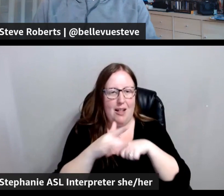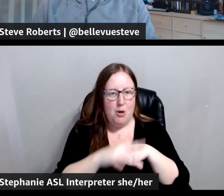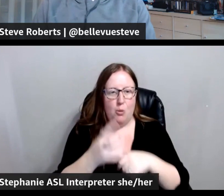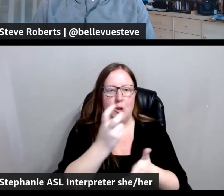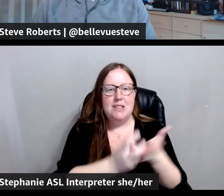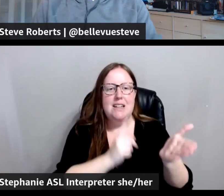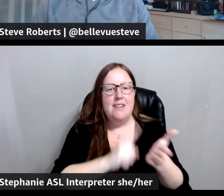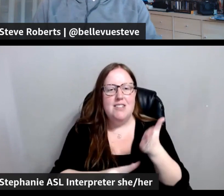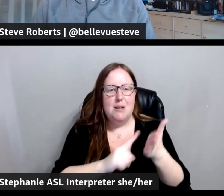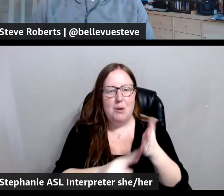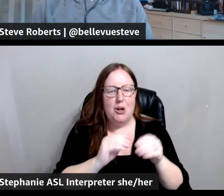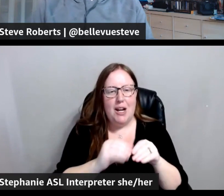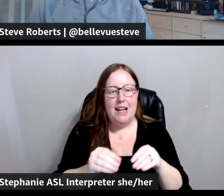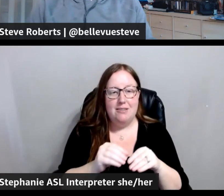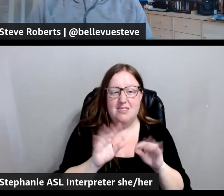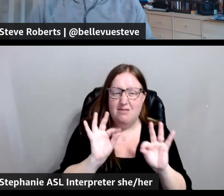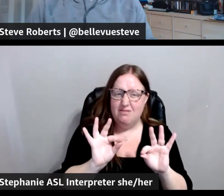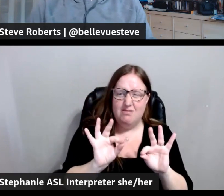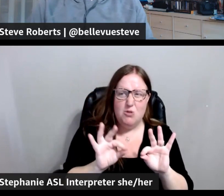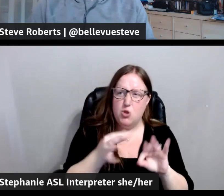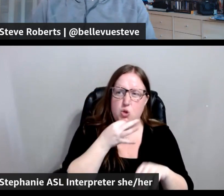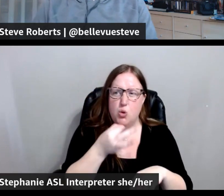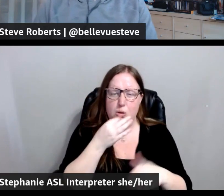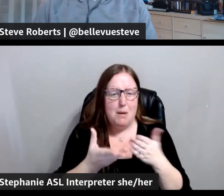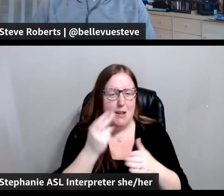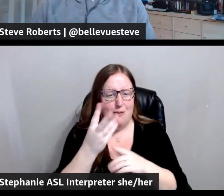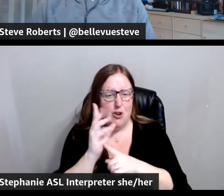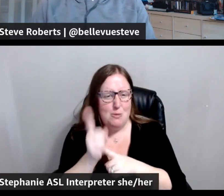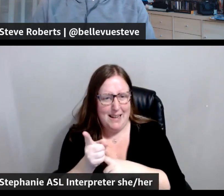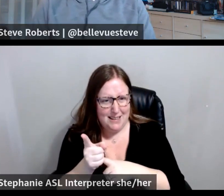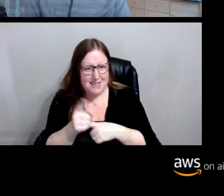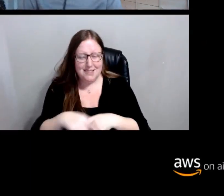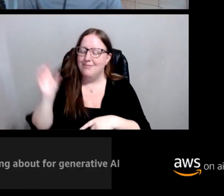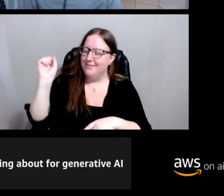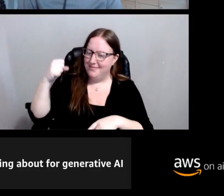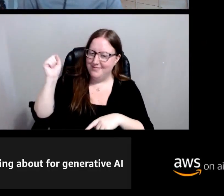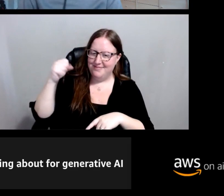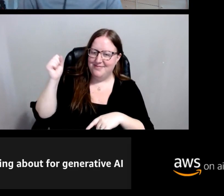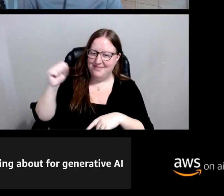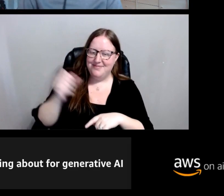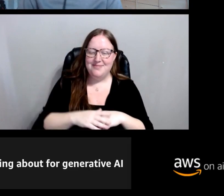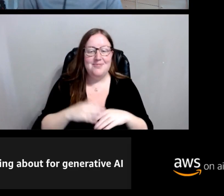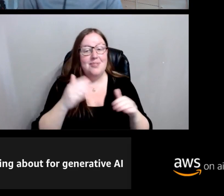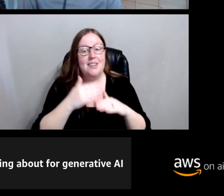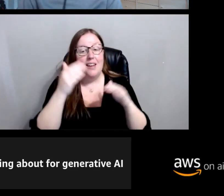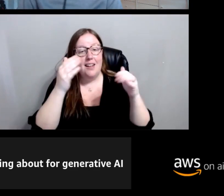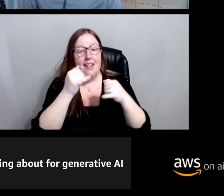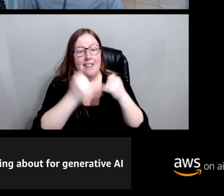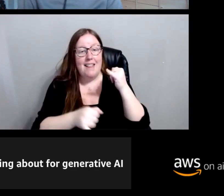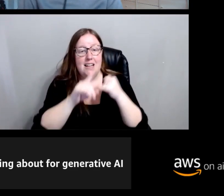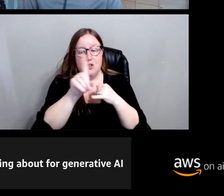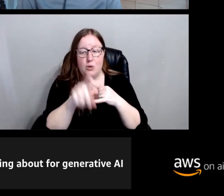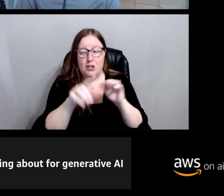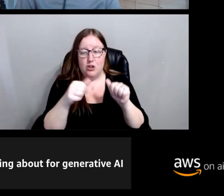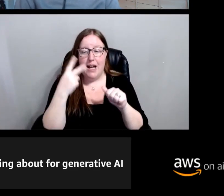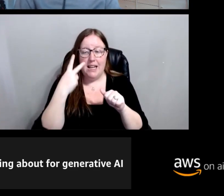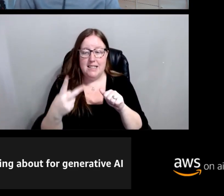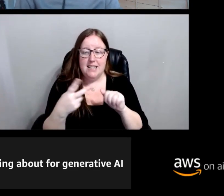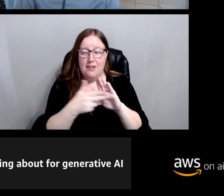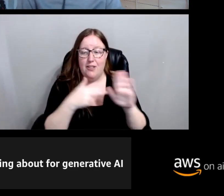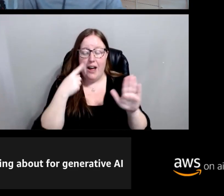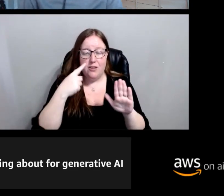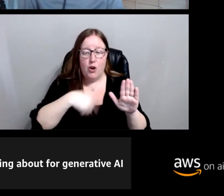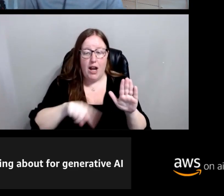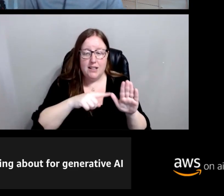into that in the future or in probably just a few minutes here, right? Yeah. And then, last question that I can see that's flagged for us.